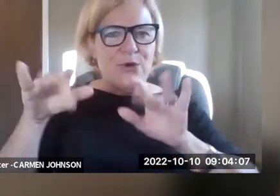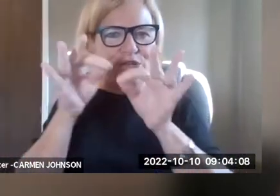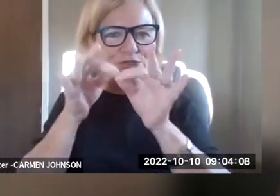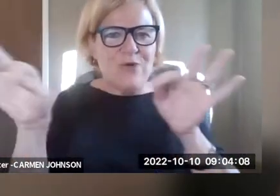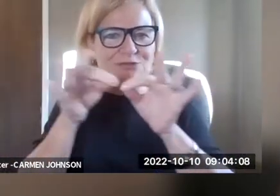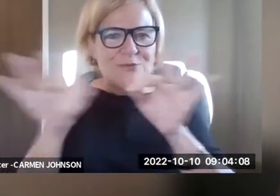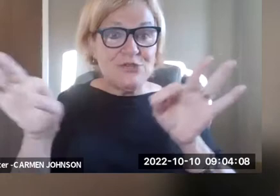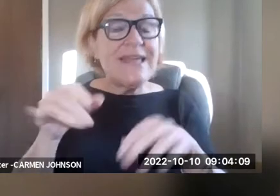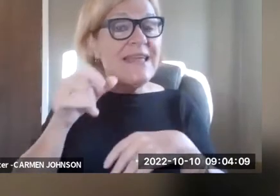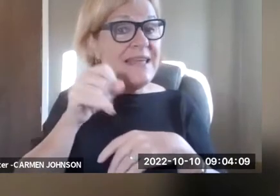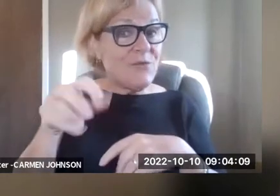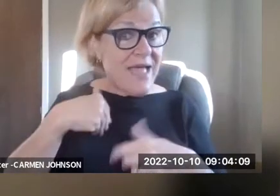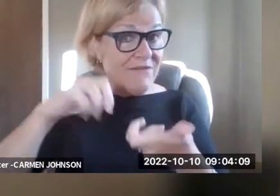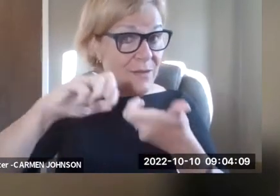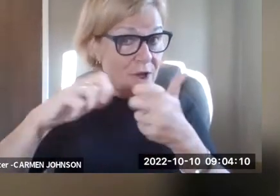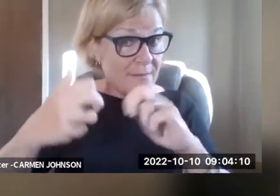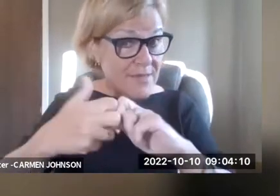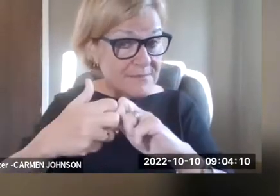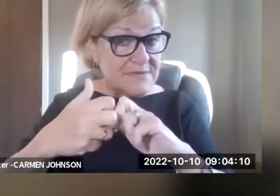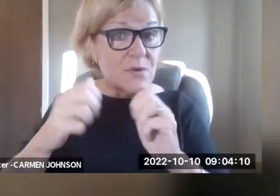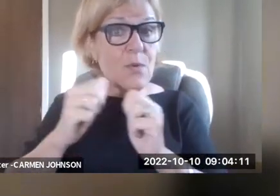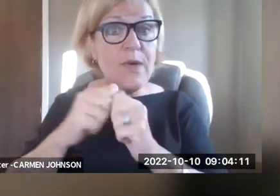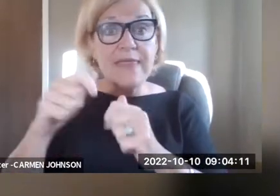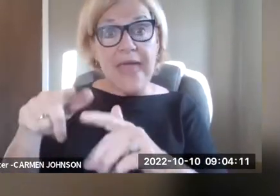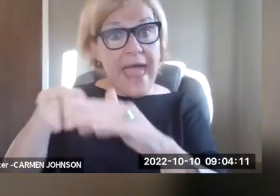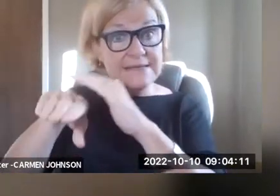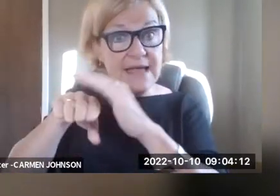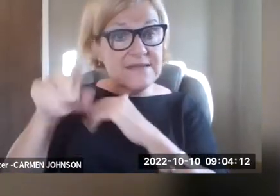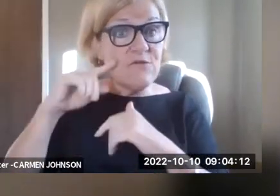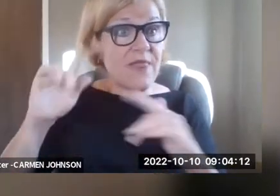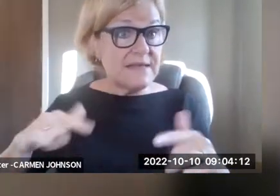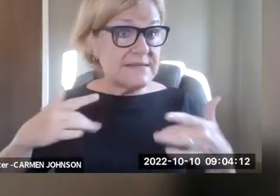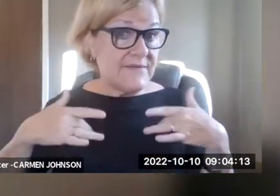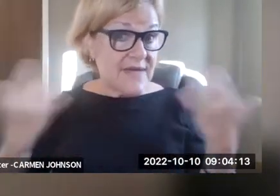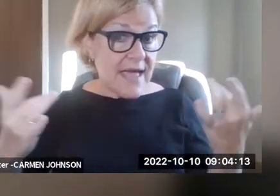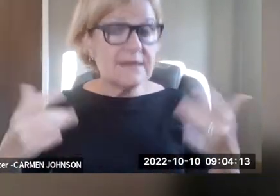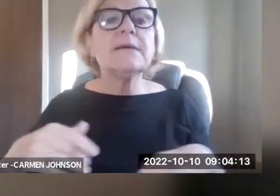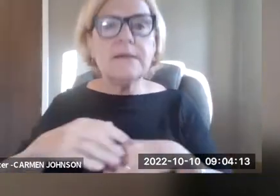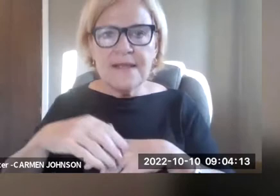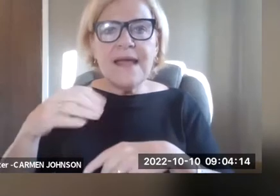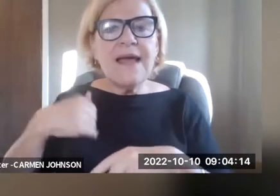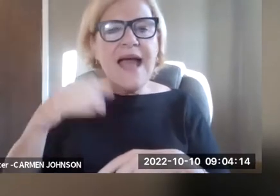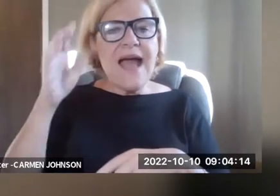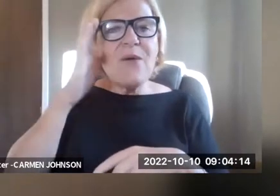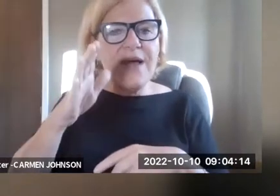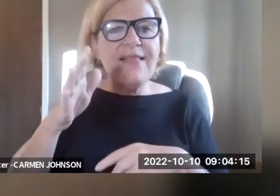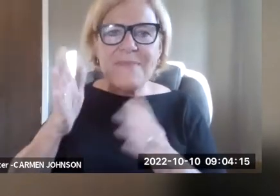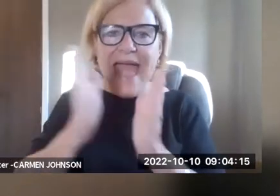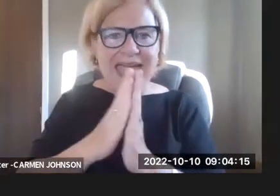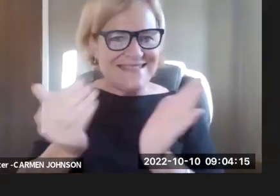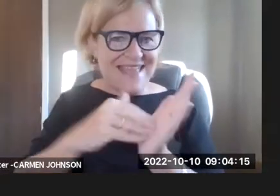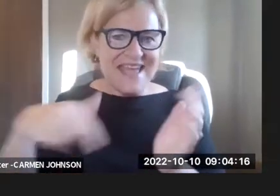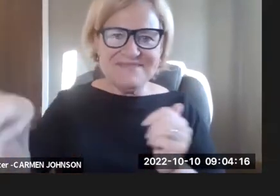Finally, as you can tell, we have sign language interpreters and we have computer transcription. If anybody's having difficulty